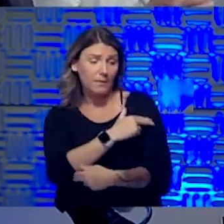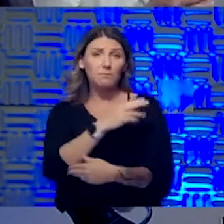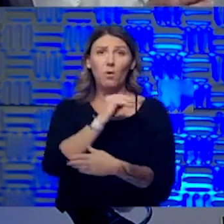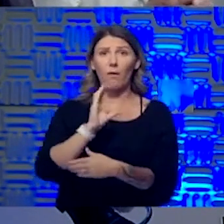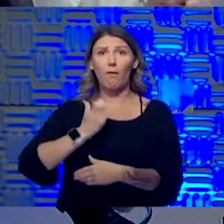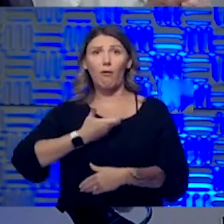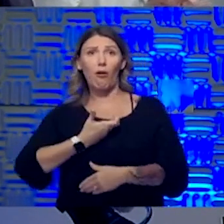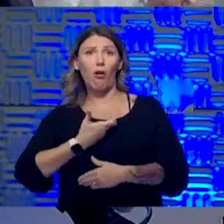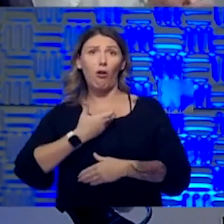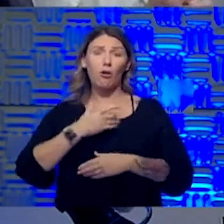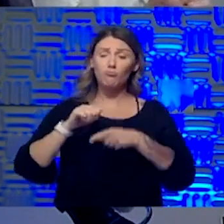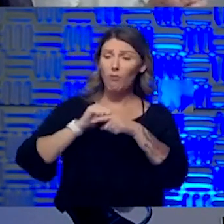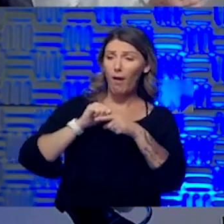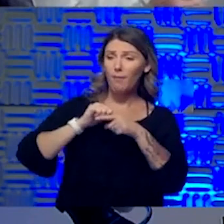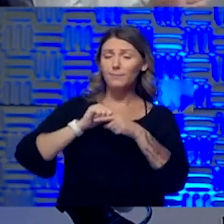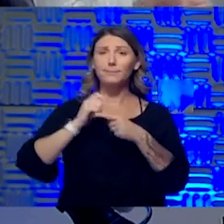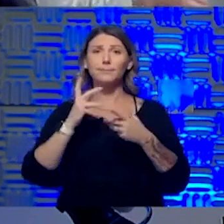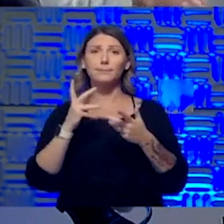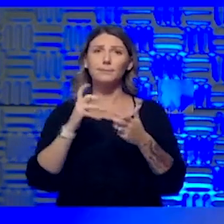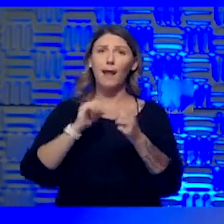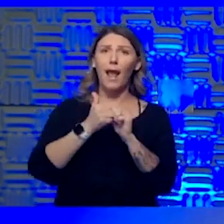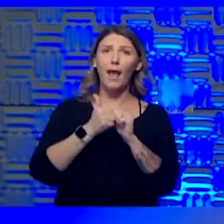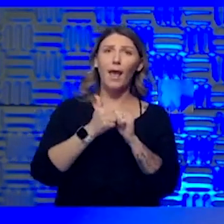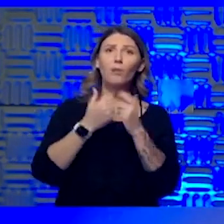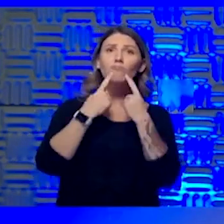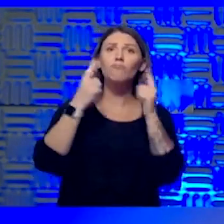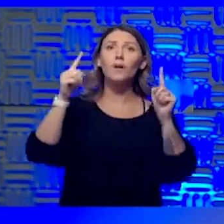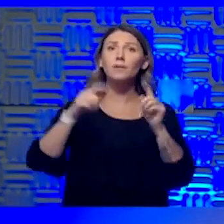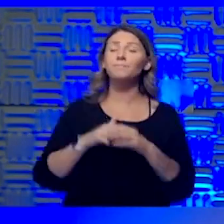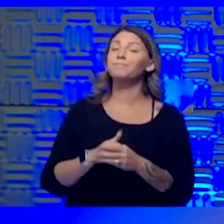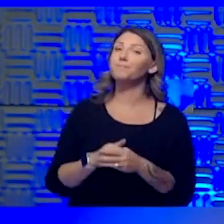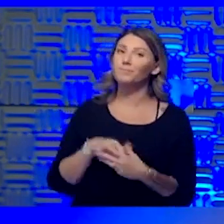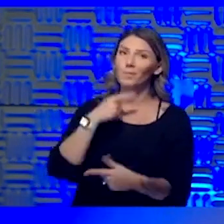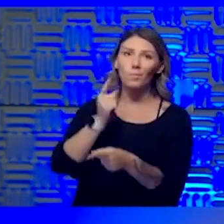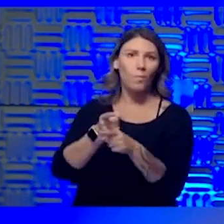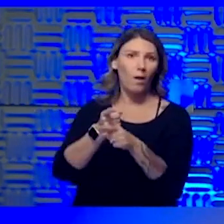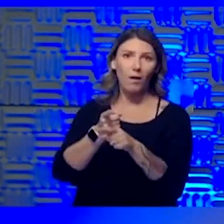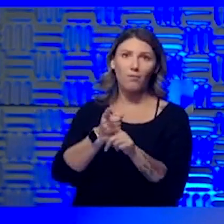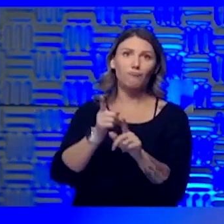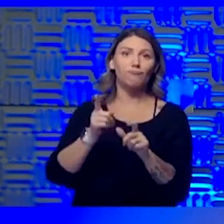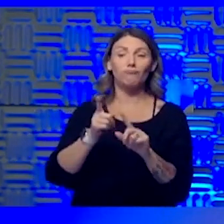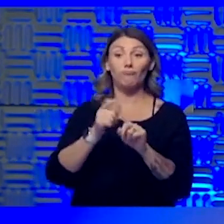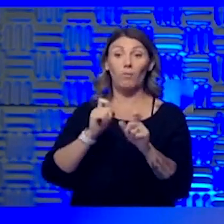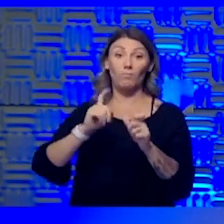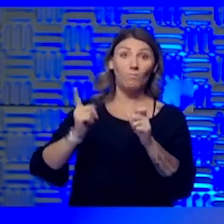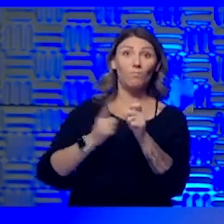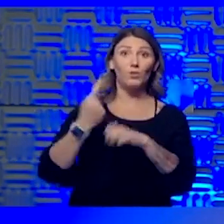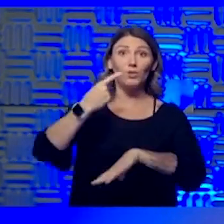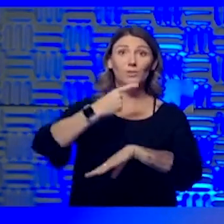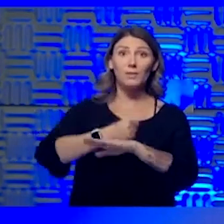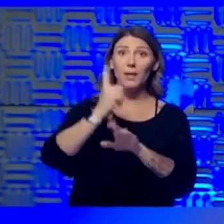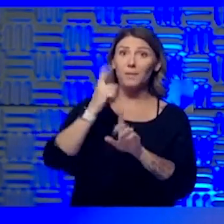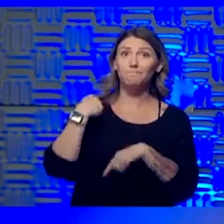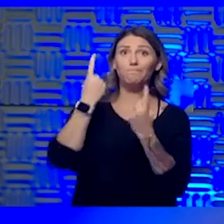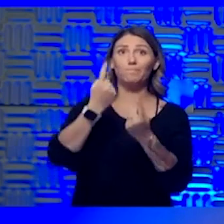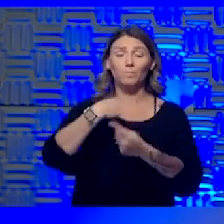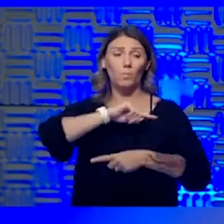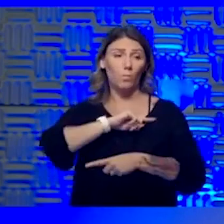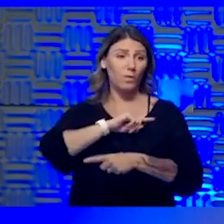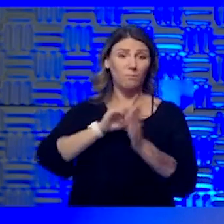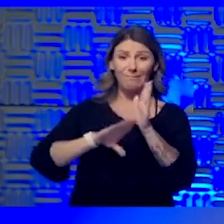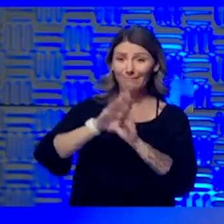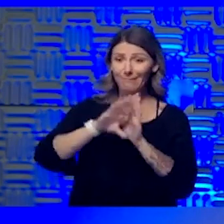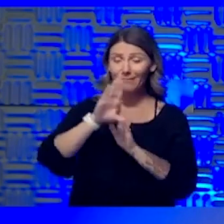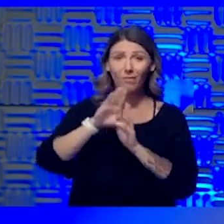those and how effective we think they're going to be. Yeah. You know, as we said from day one, we have been developing protocols and practices and systems for emerging